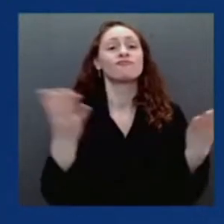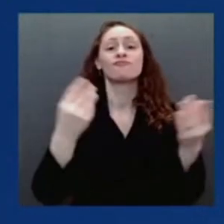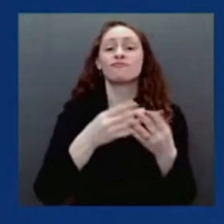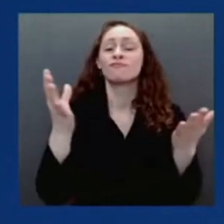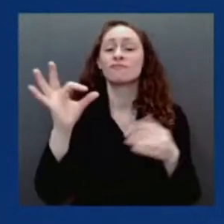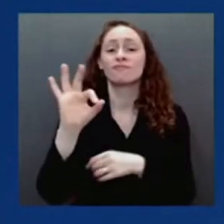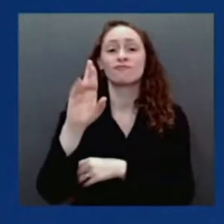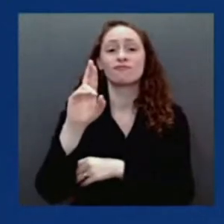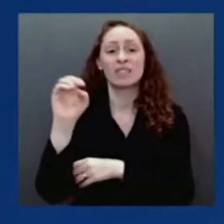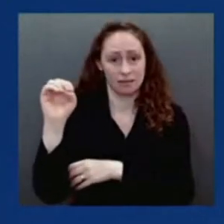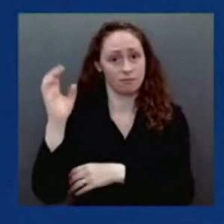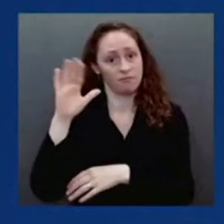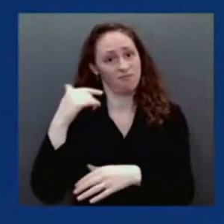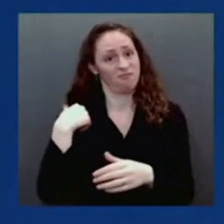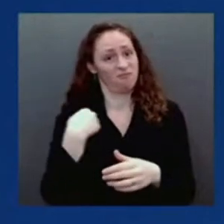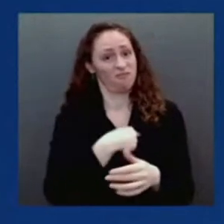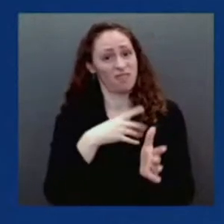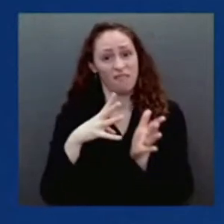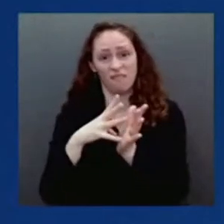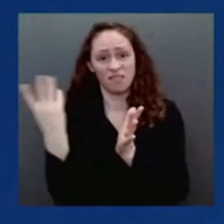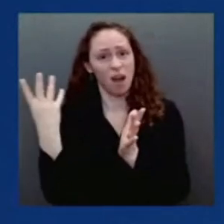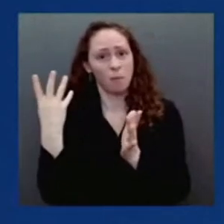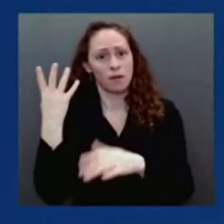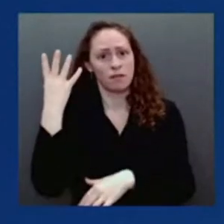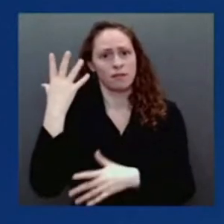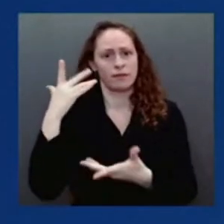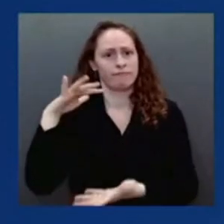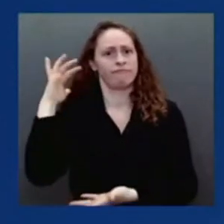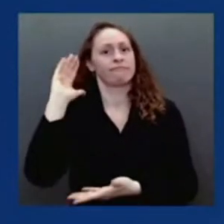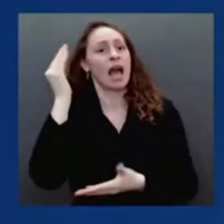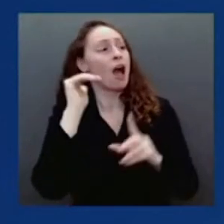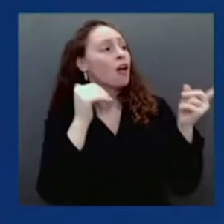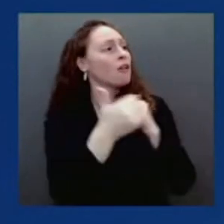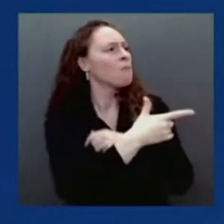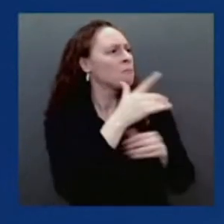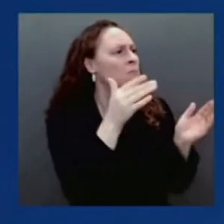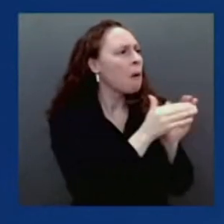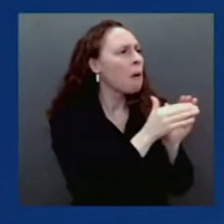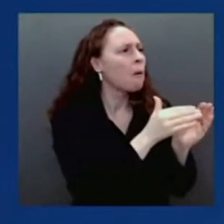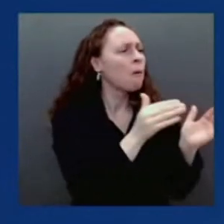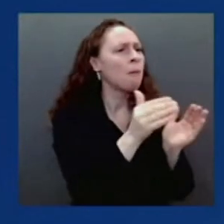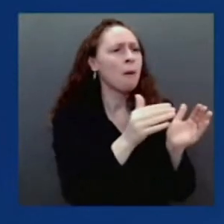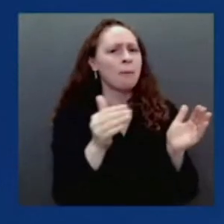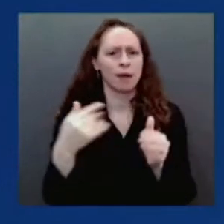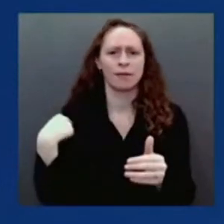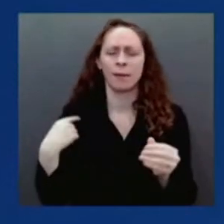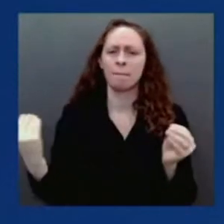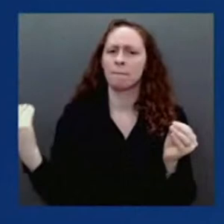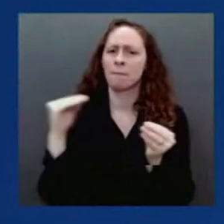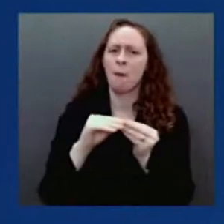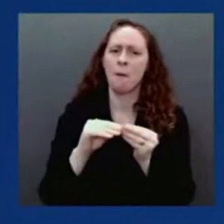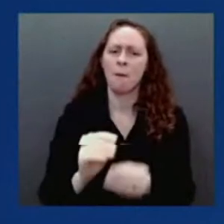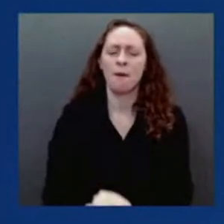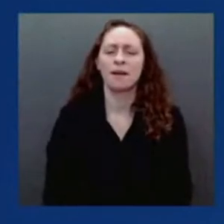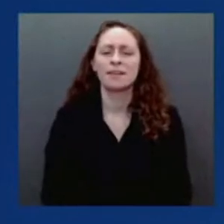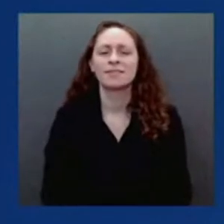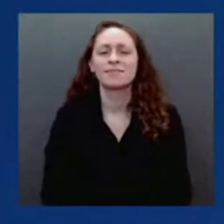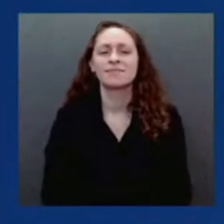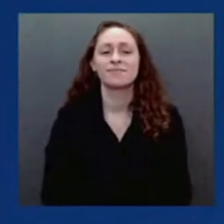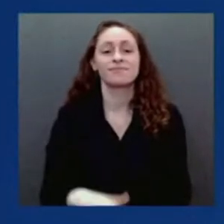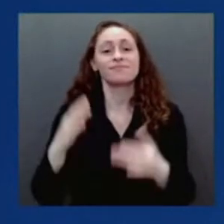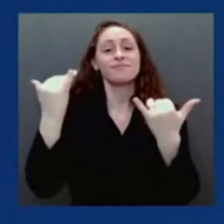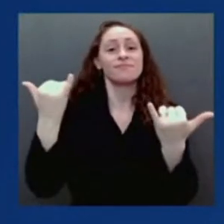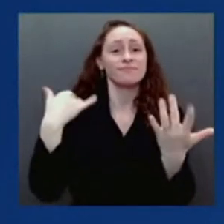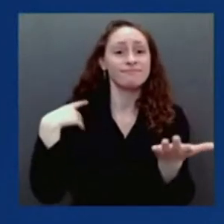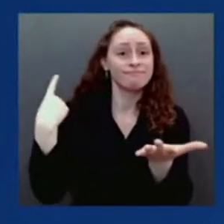Our tools are working, even in the face of a highly transmissible variant. And we continue to move toward a time when